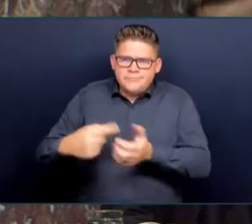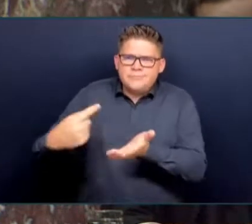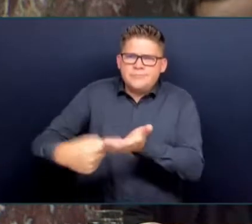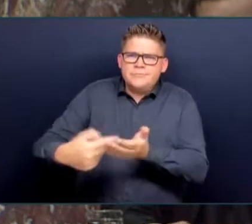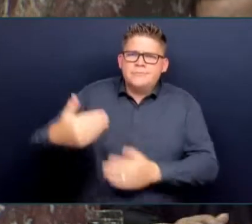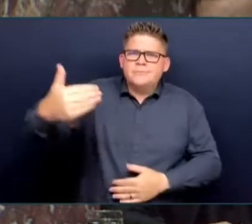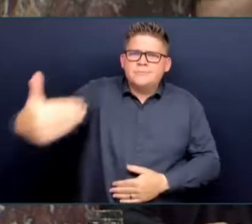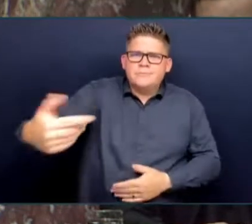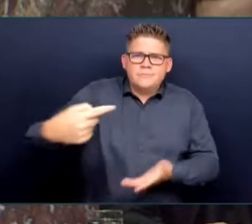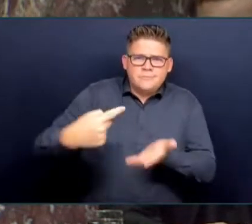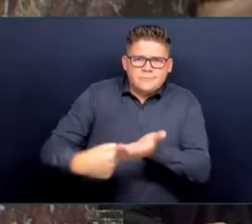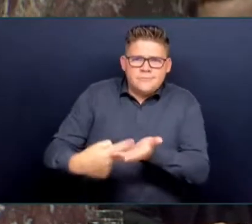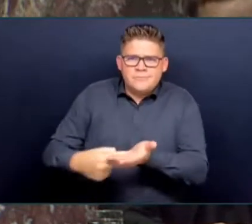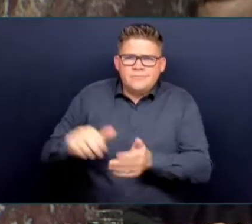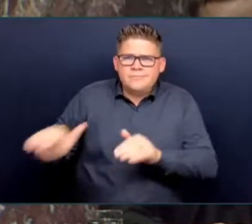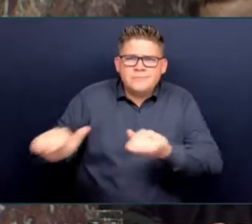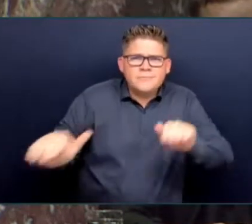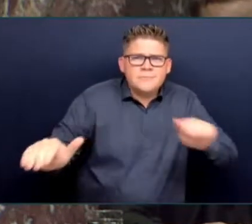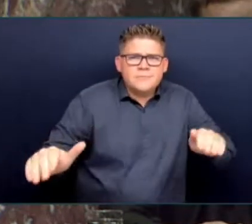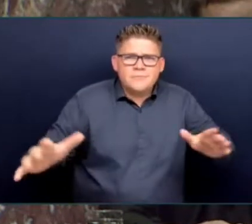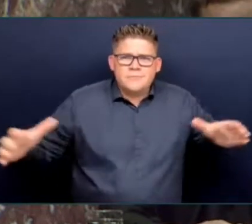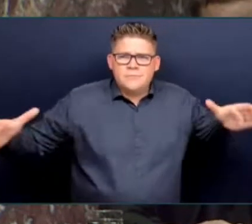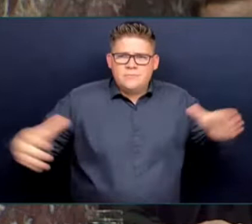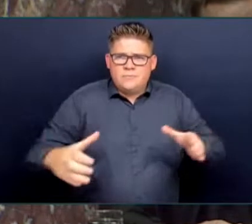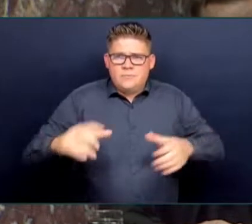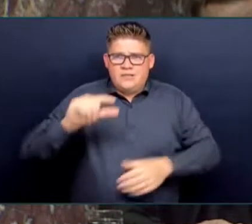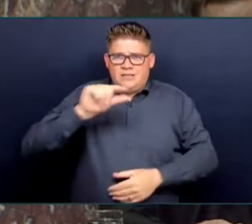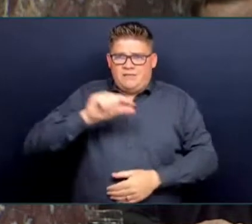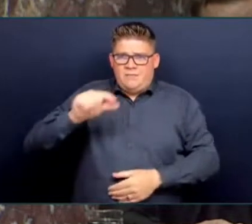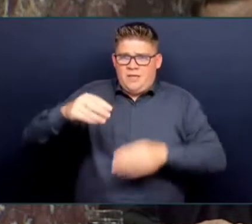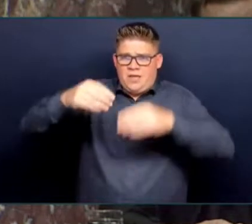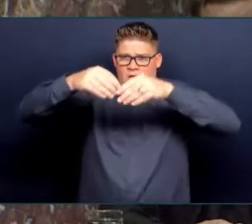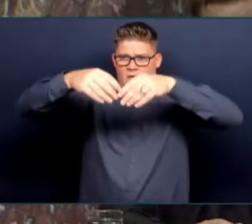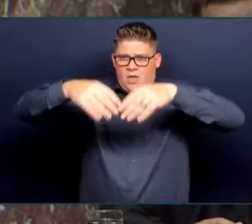can have an all-of-government response, and things will be announced shortly.